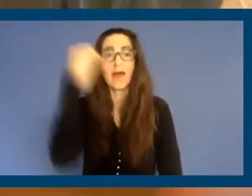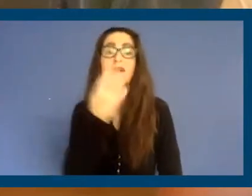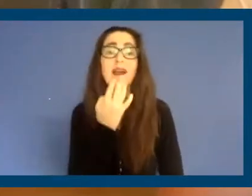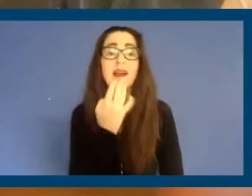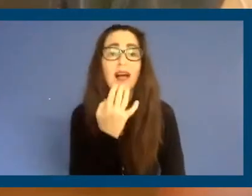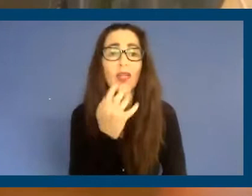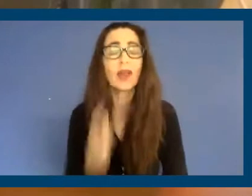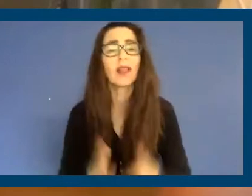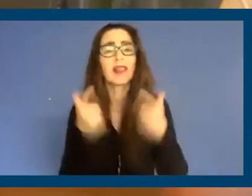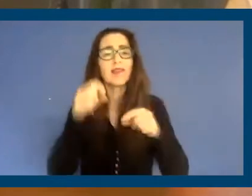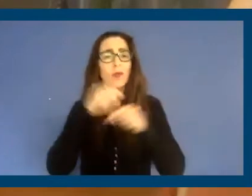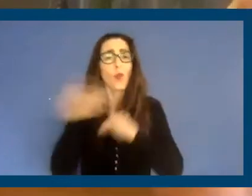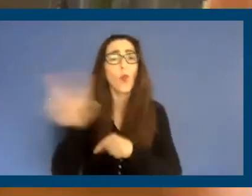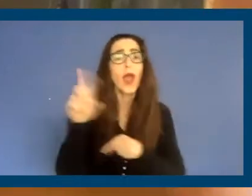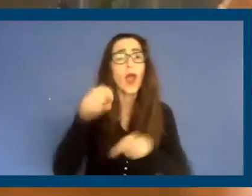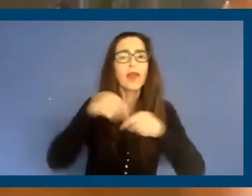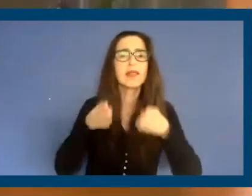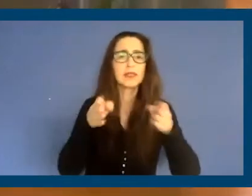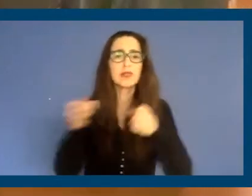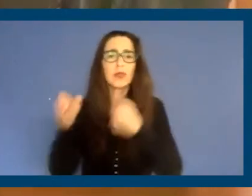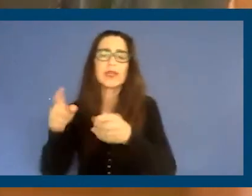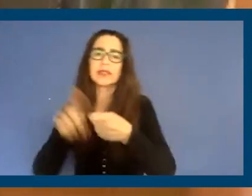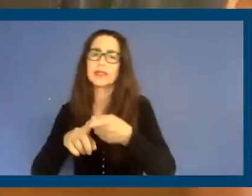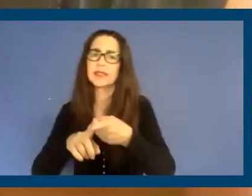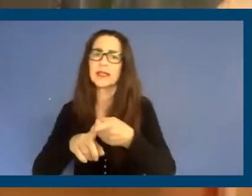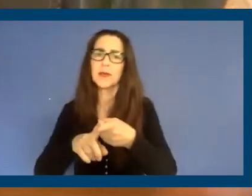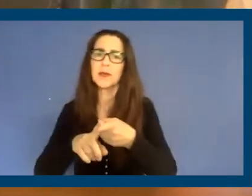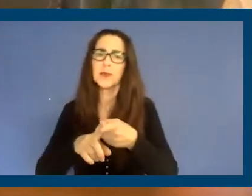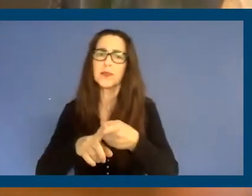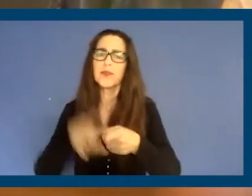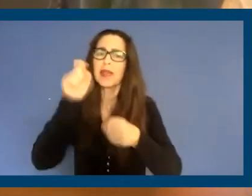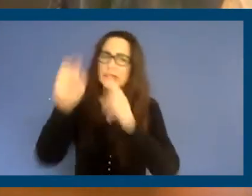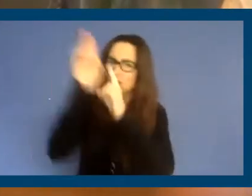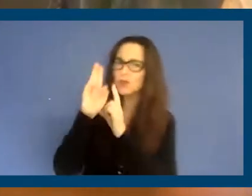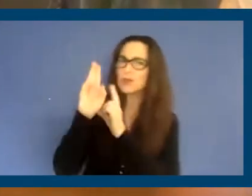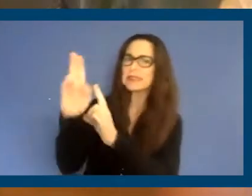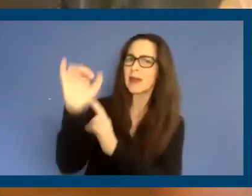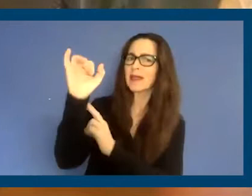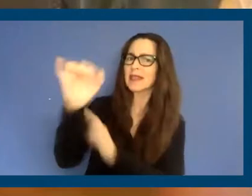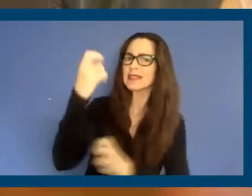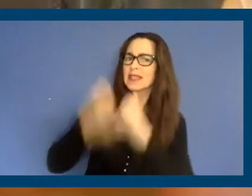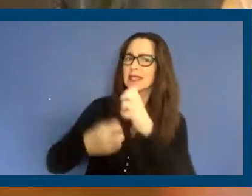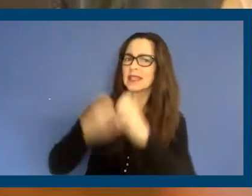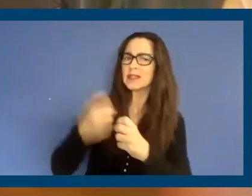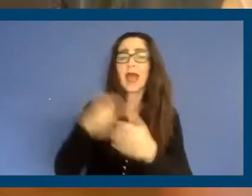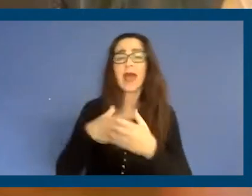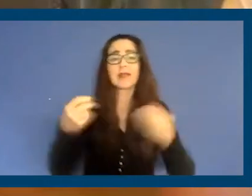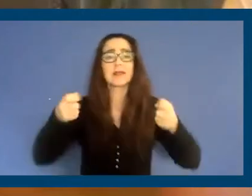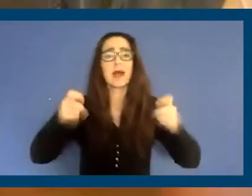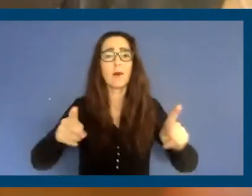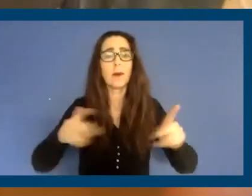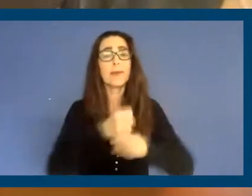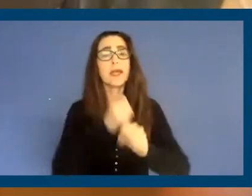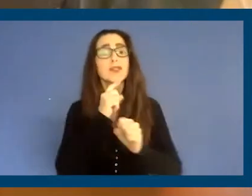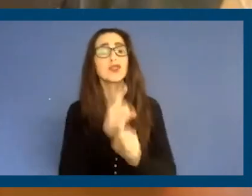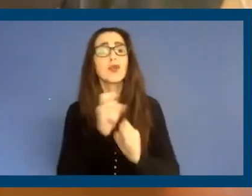living in our streets. That's why we should provide them dignity and respect. This is this opportunity to make sure that we